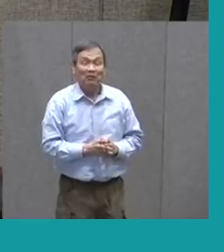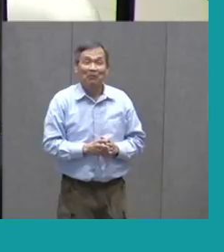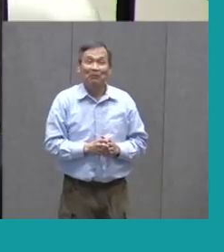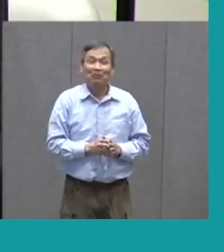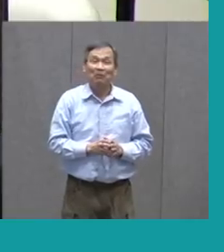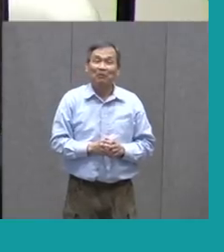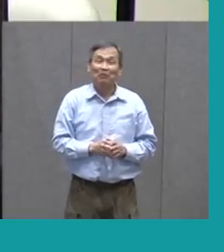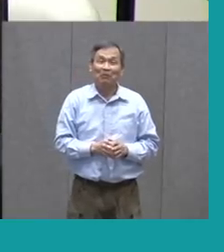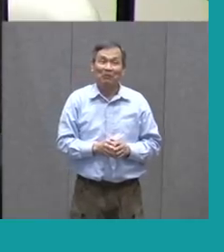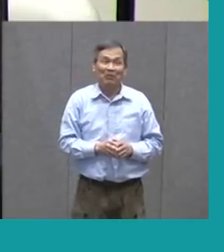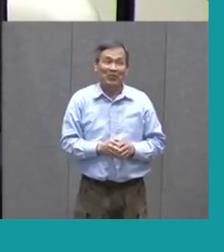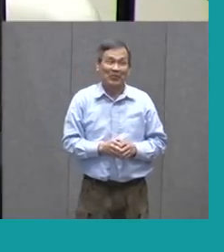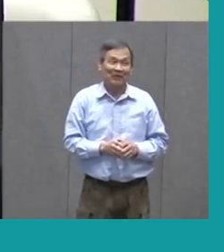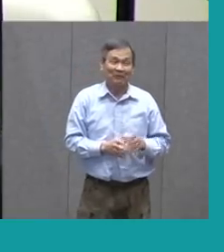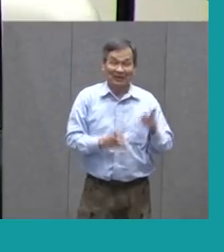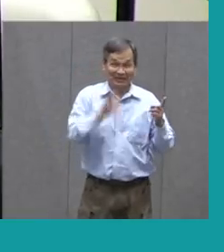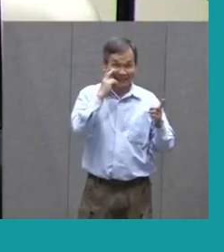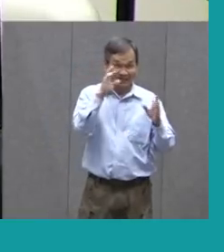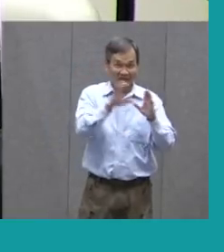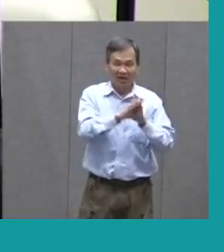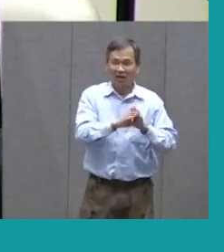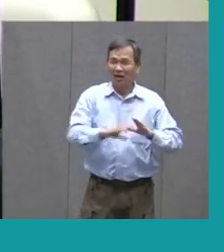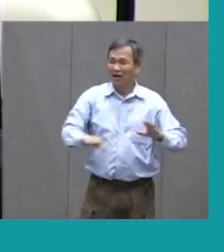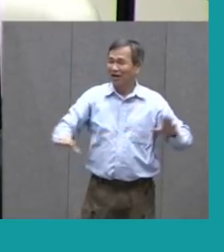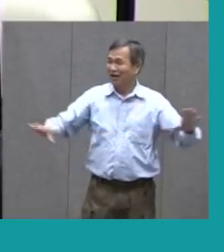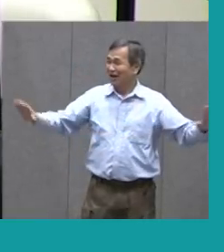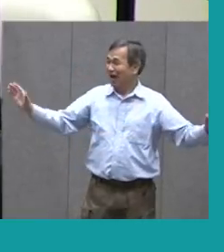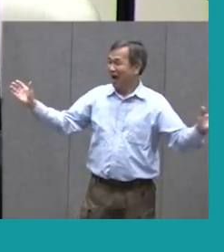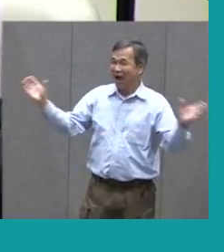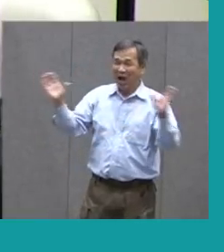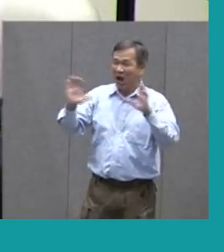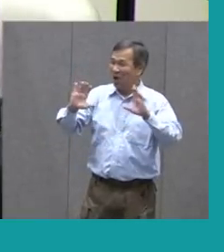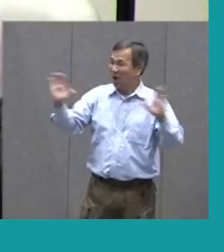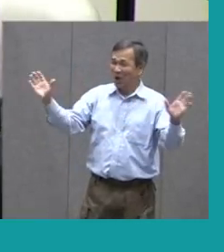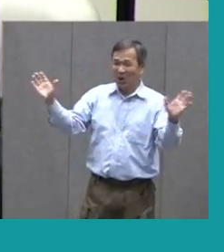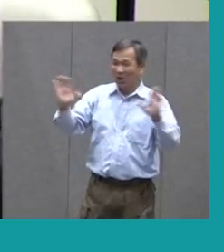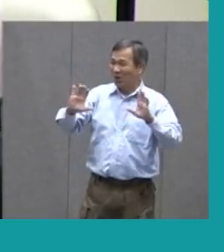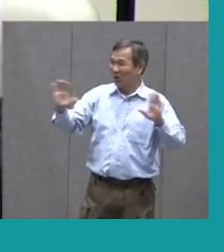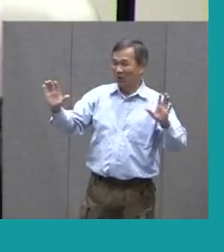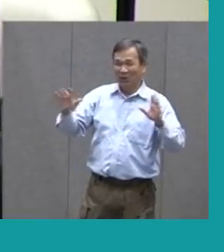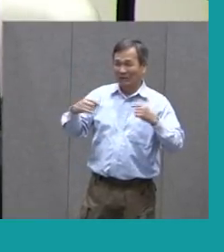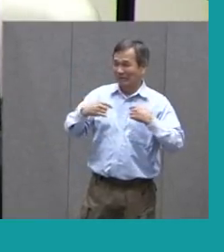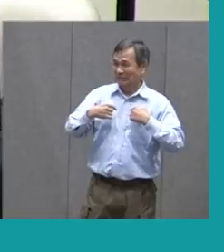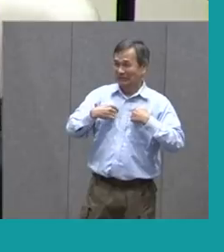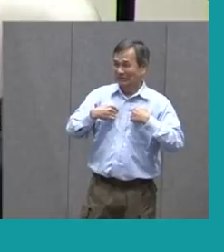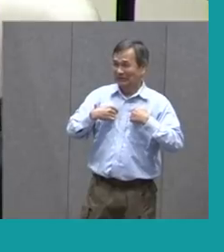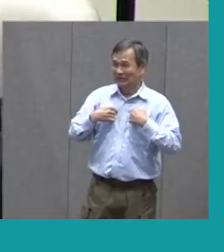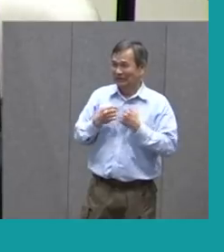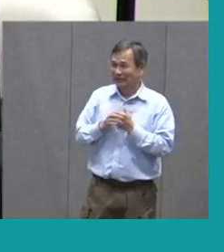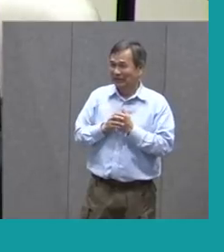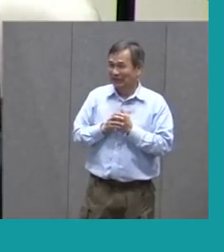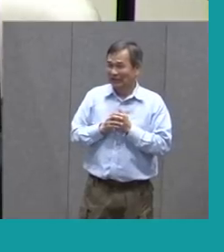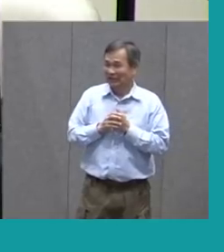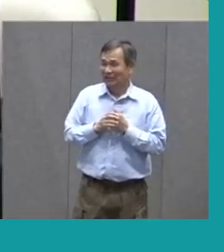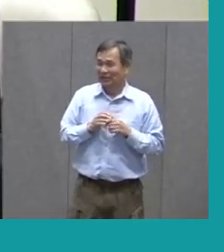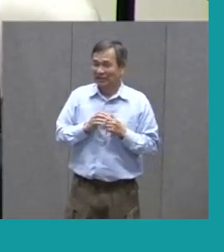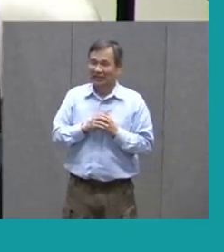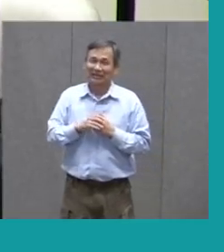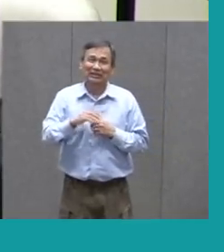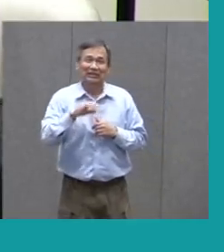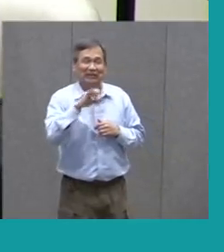Here's the fly. Oh, no! Said the spider to the fly.